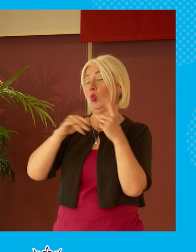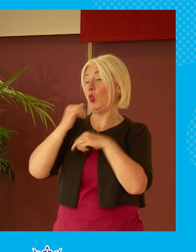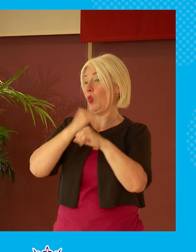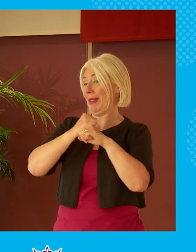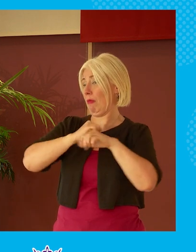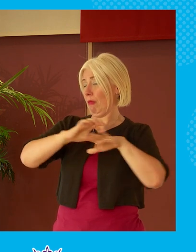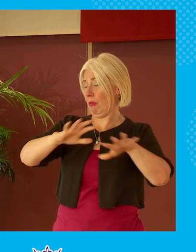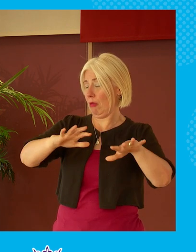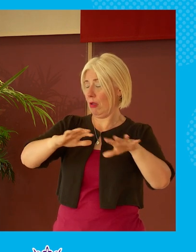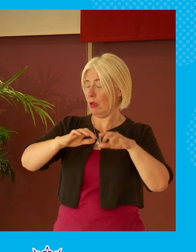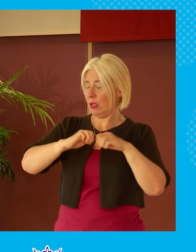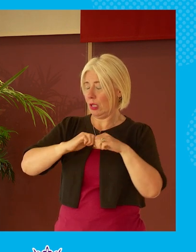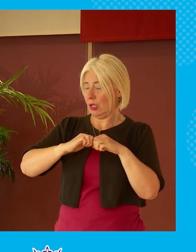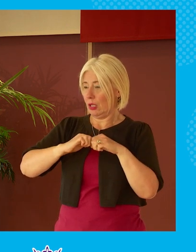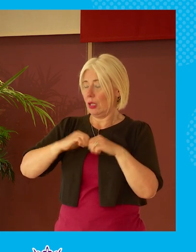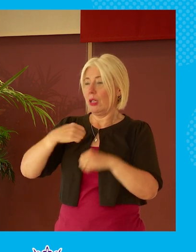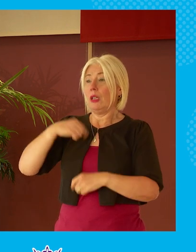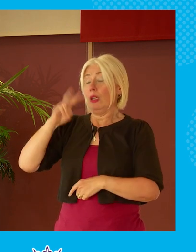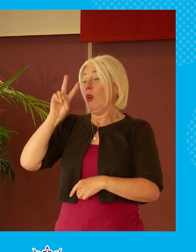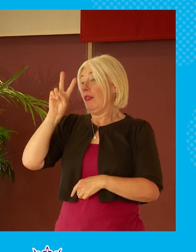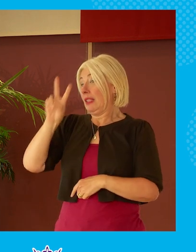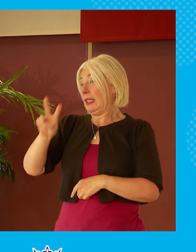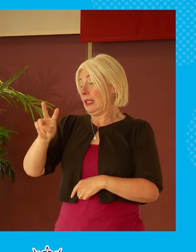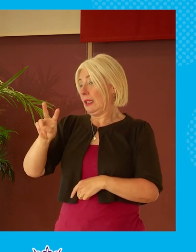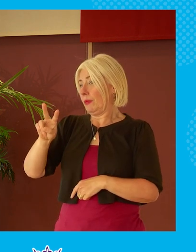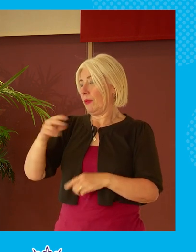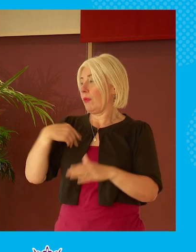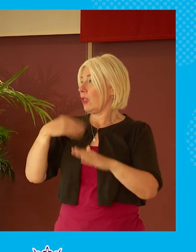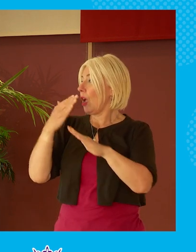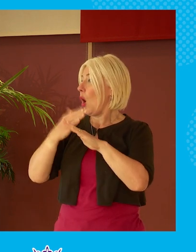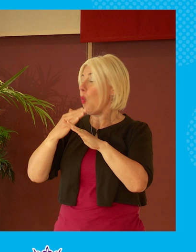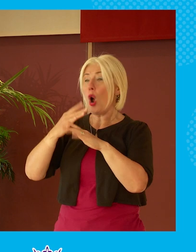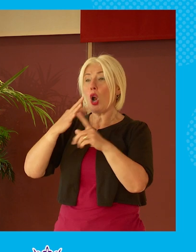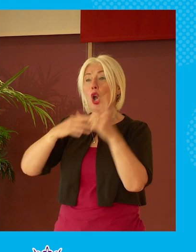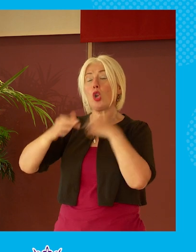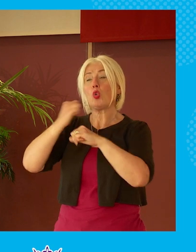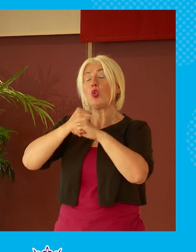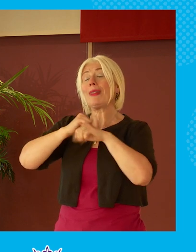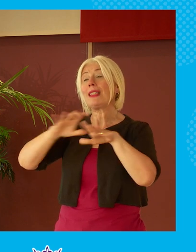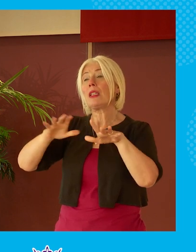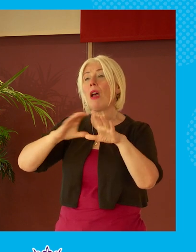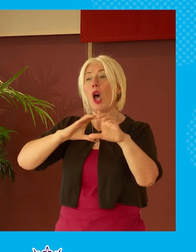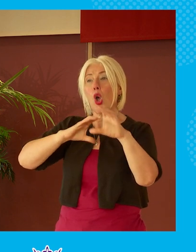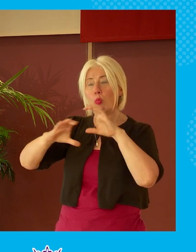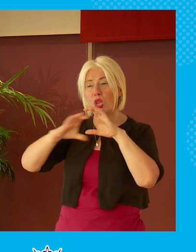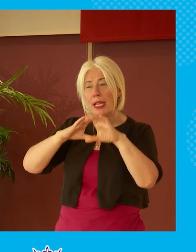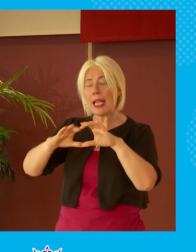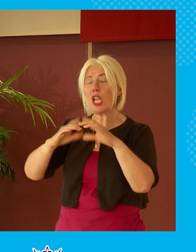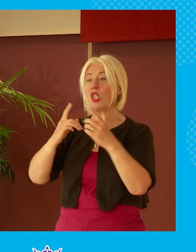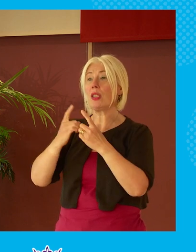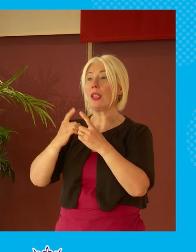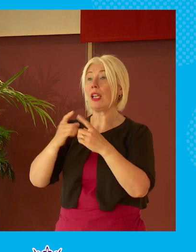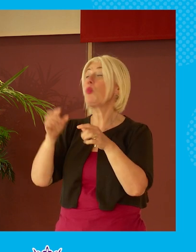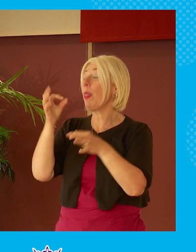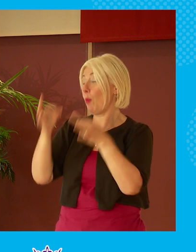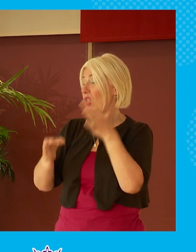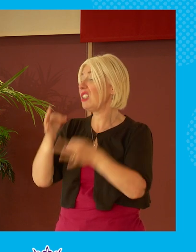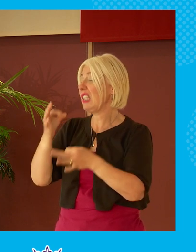like social media i think that what i have seen within because i work in social media communications and stuff like that and in